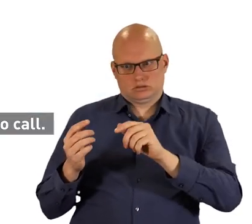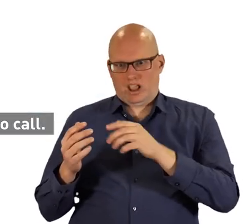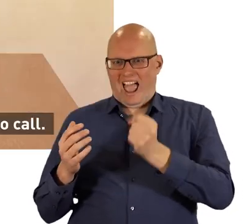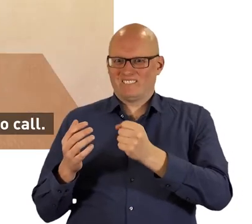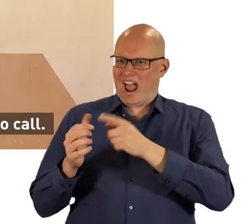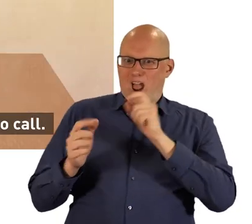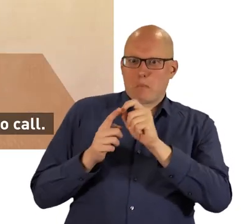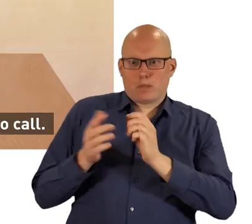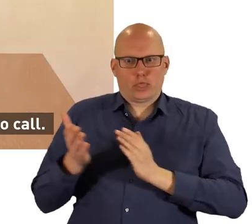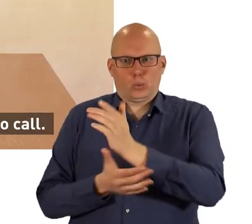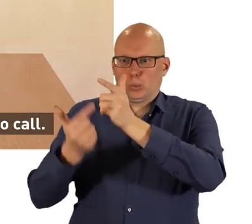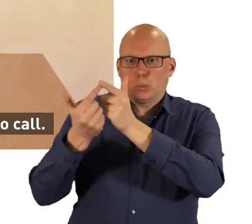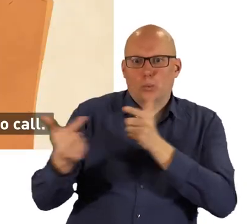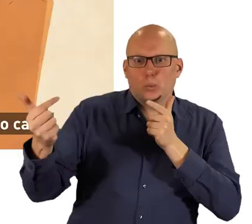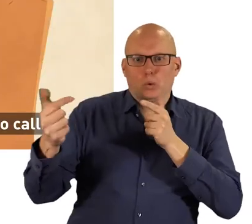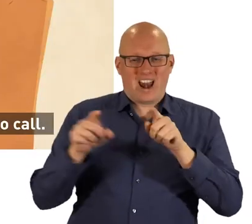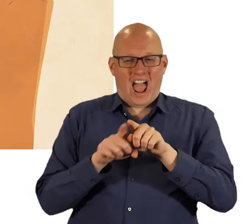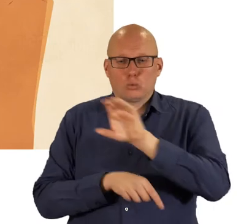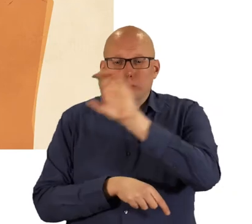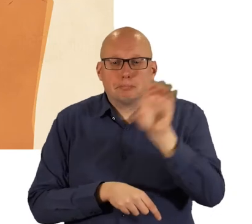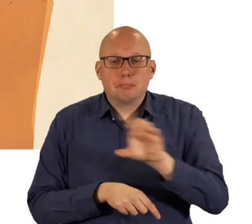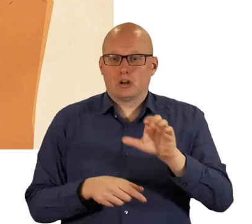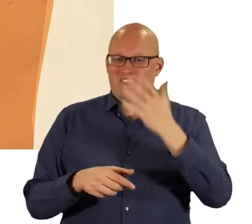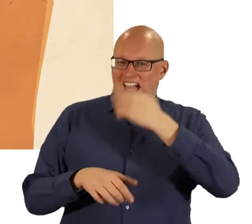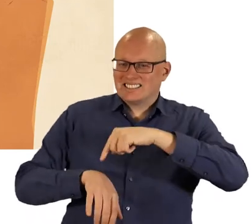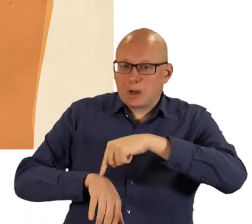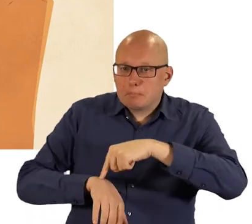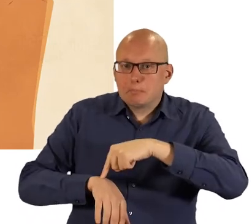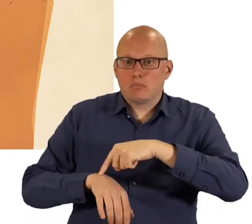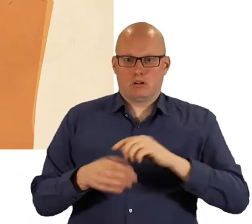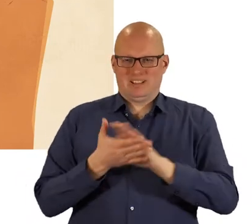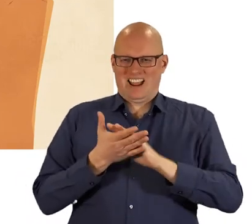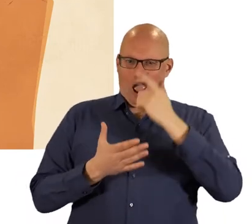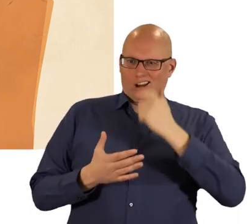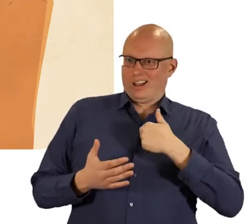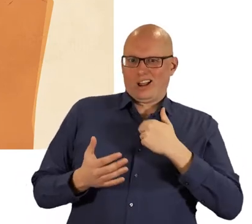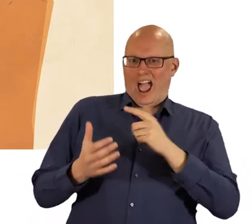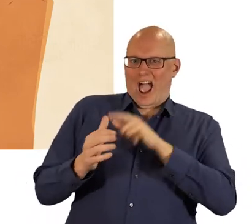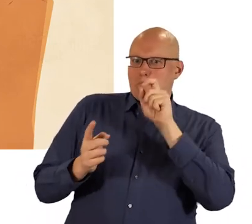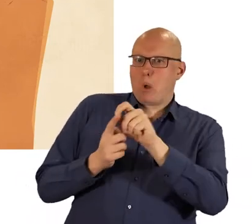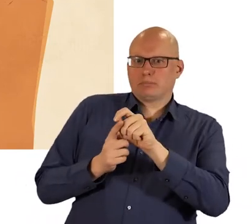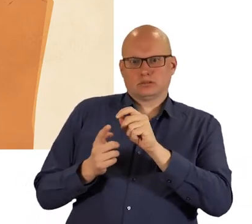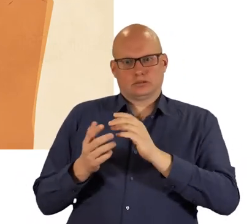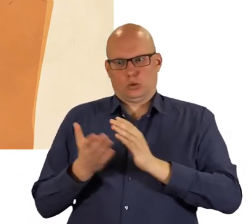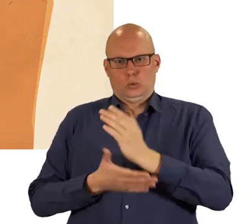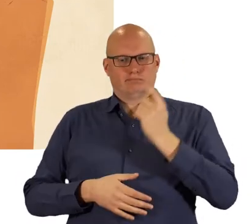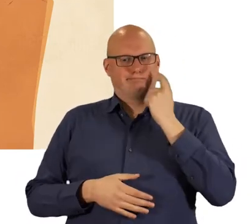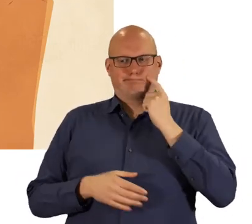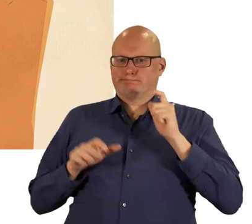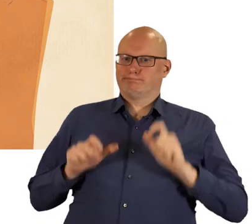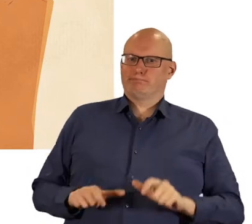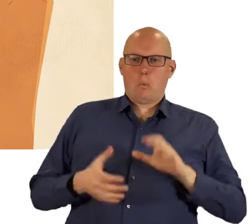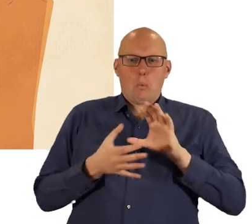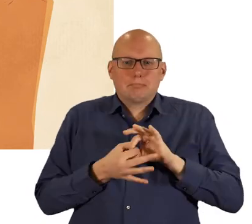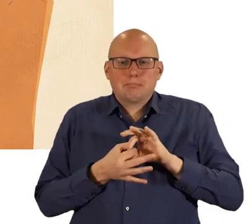are now offering appointments using a video call just like zoom or facetime this allows you to join your appointment from the